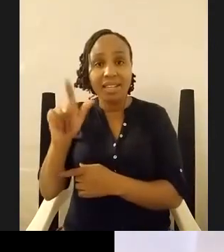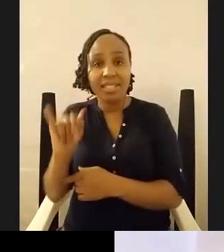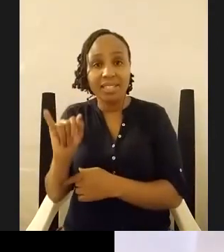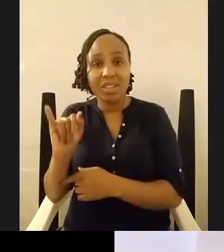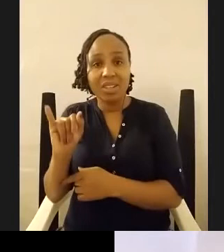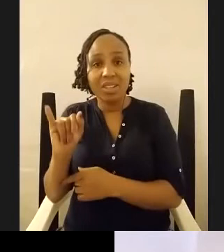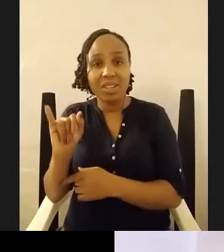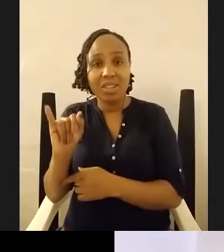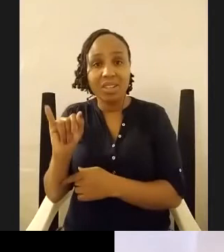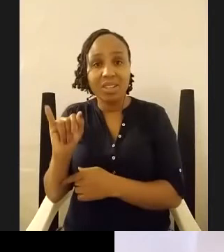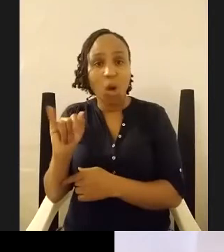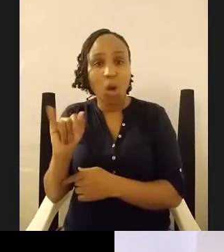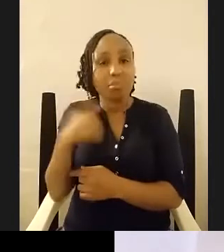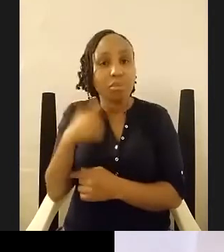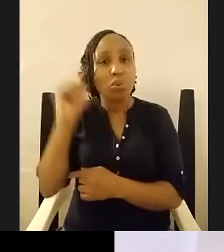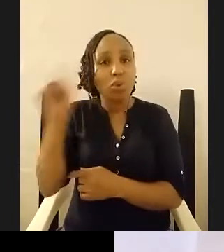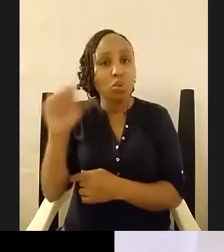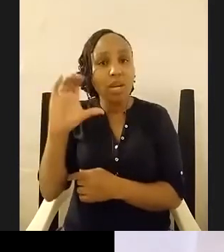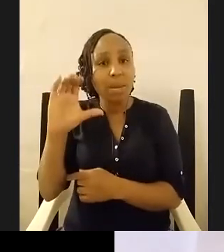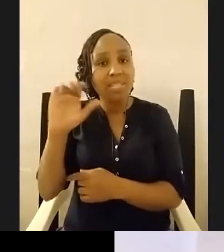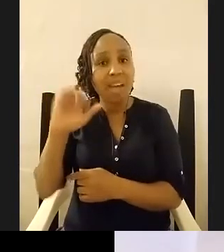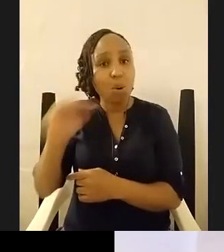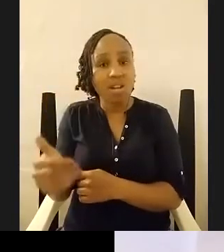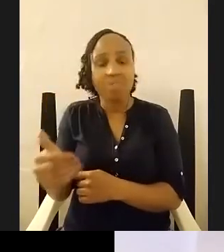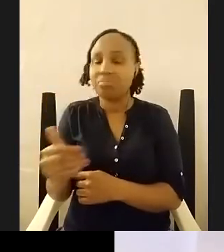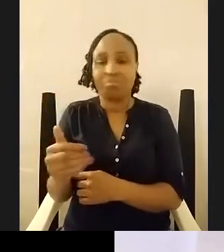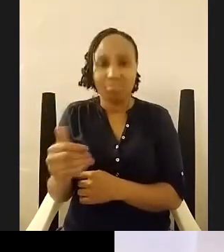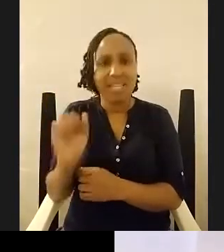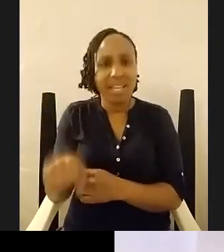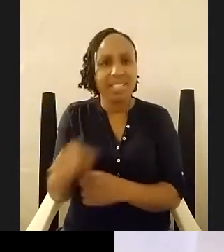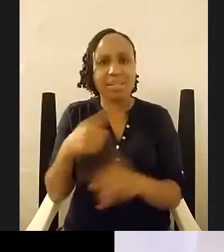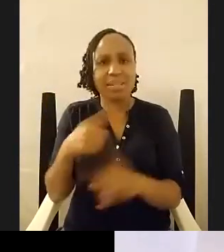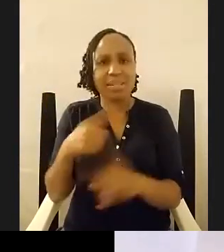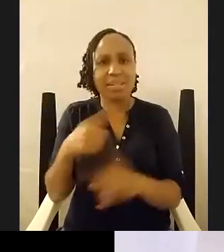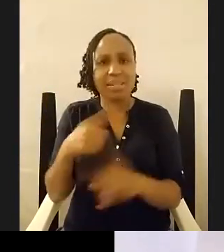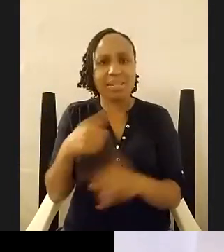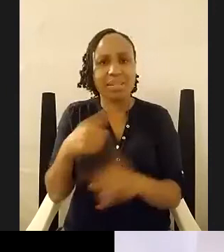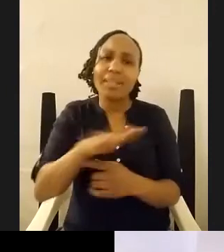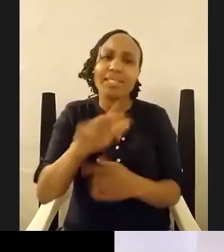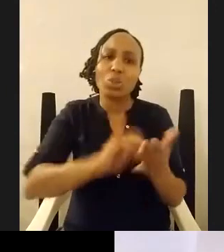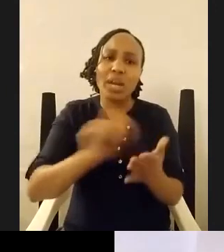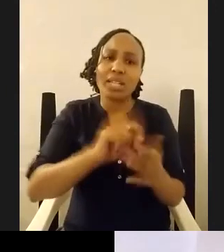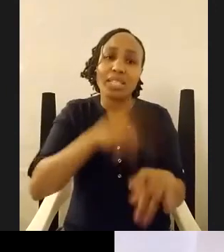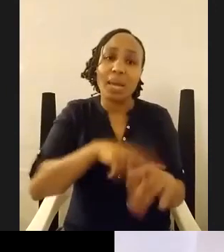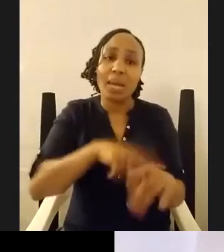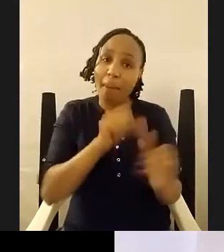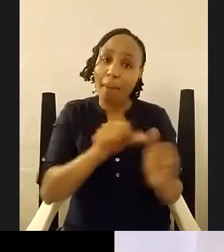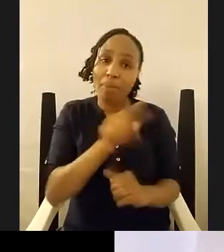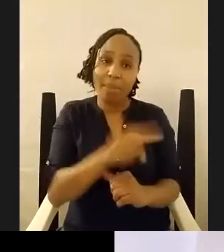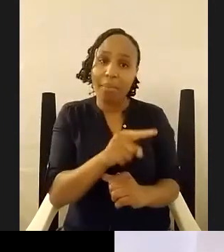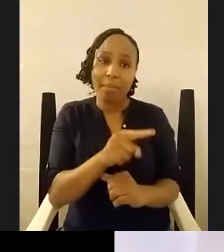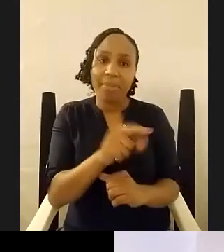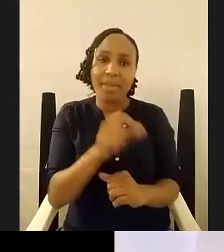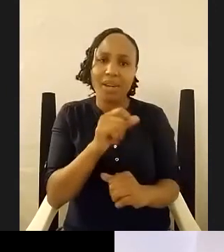yes but you'll notice this about places that you write about as soon as you write about them they're no longer real because things